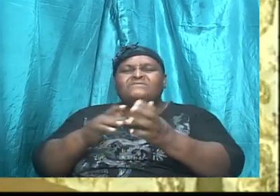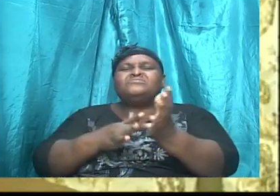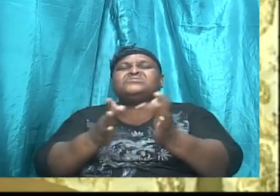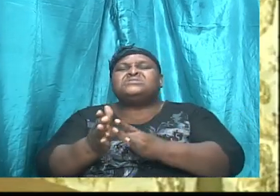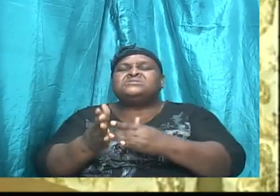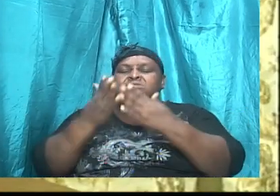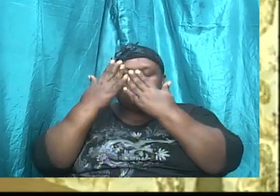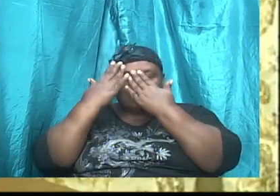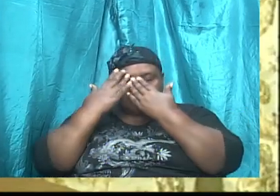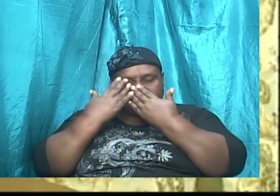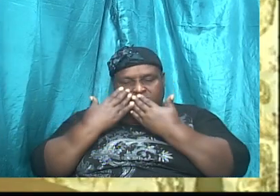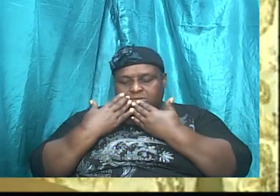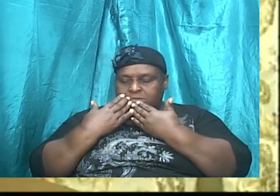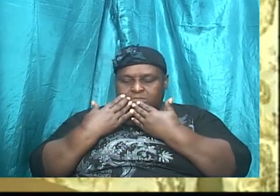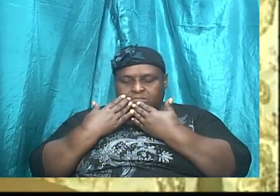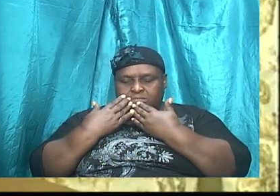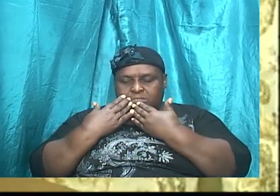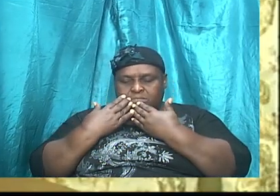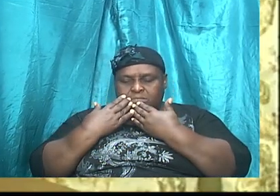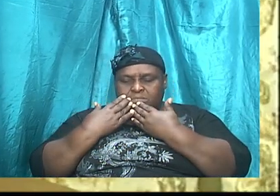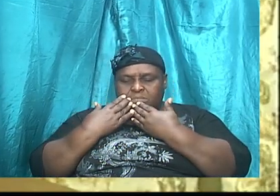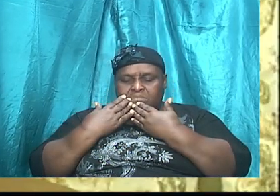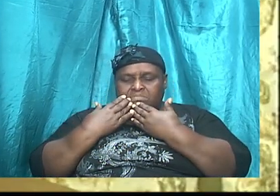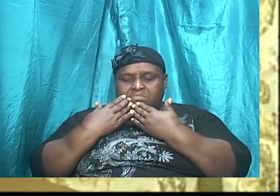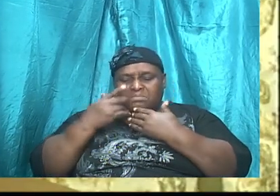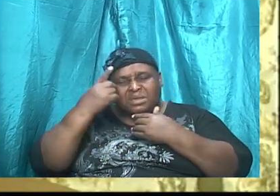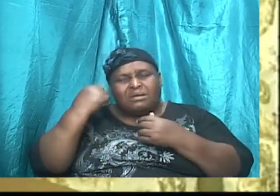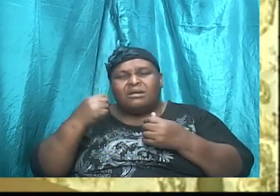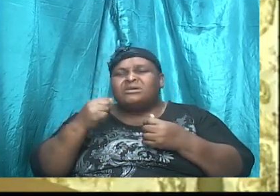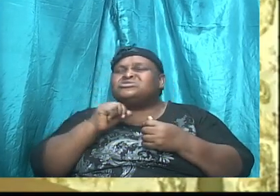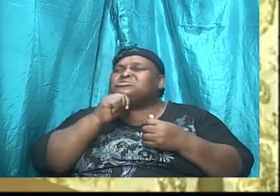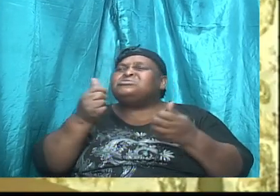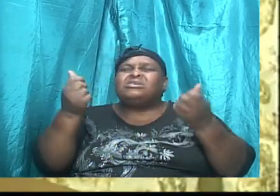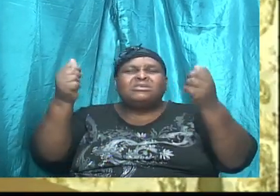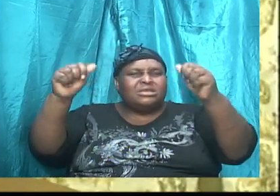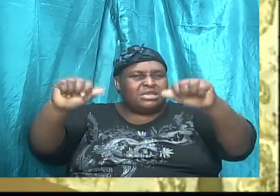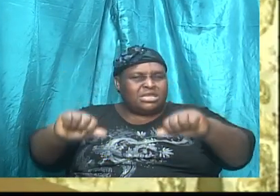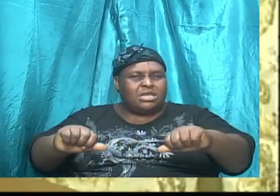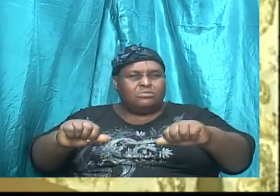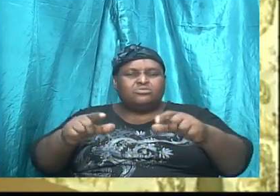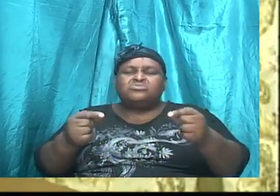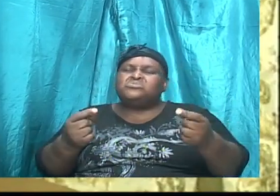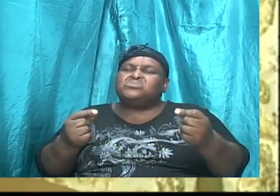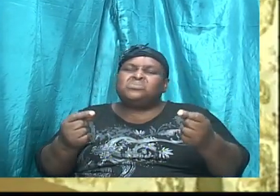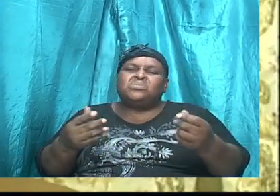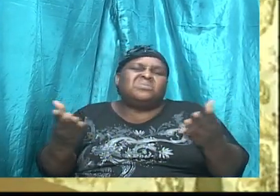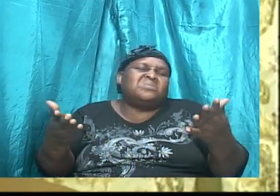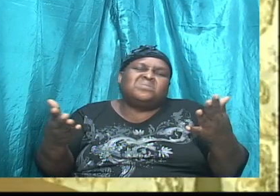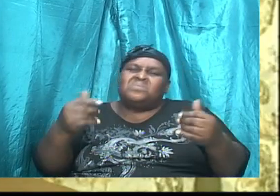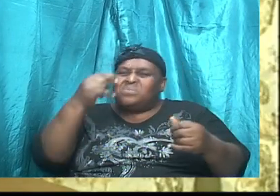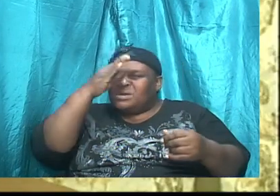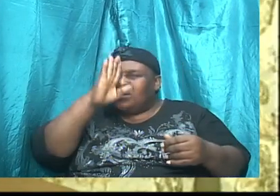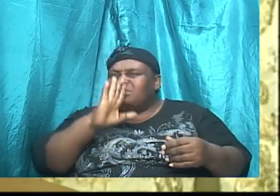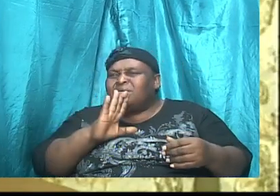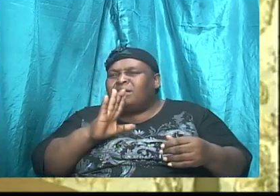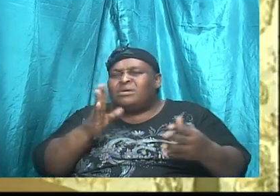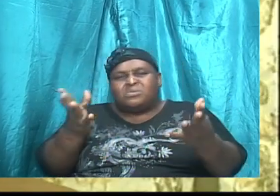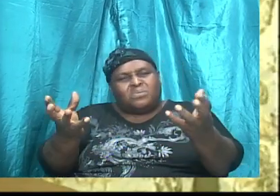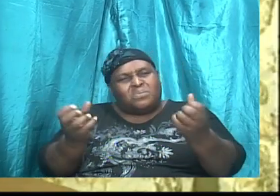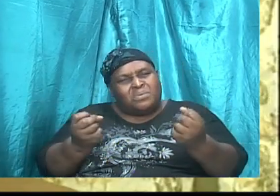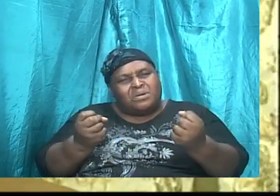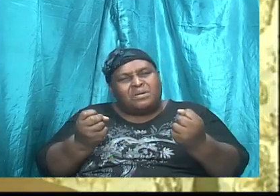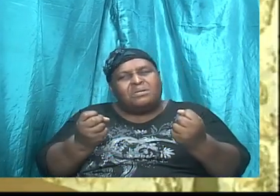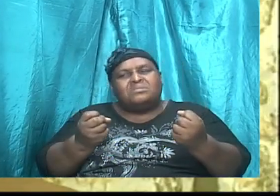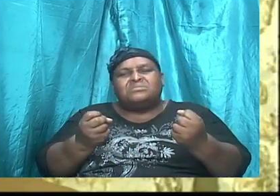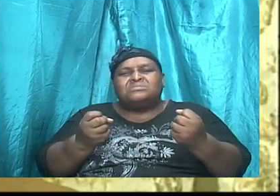because he was unable to do what God requested of him to do.